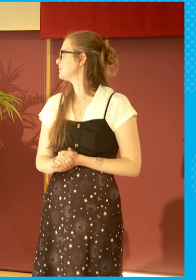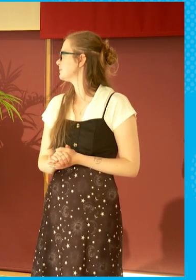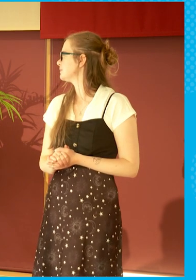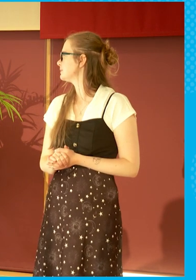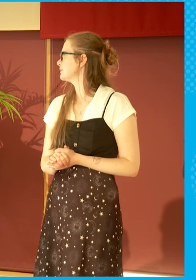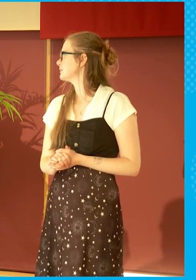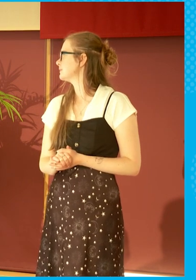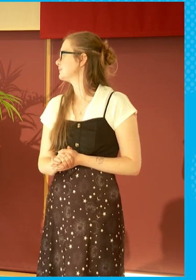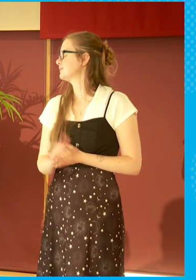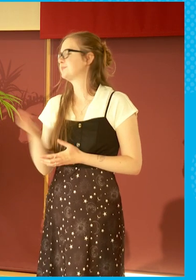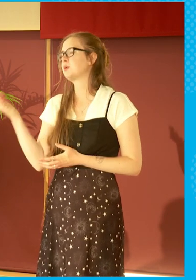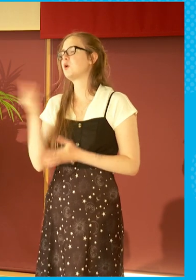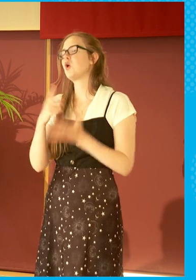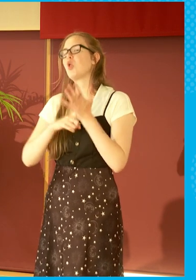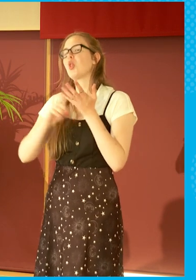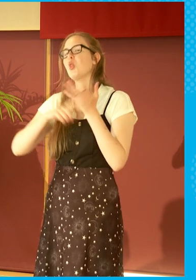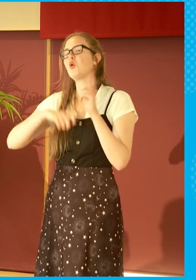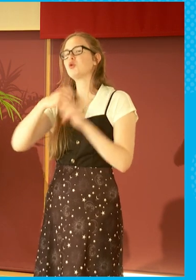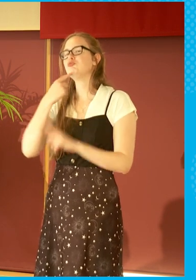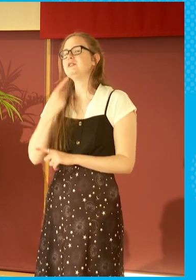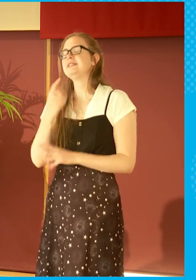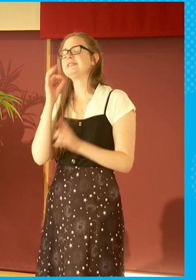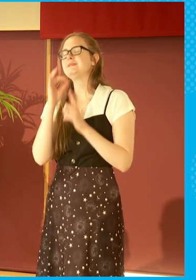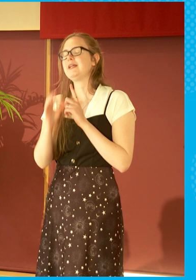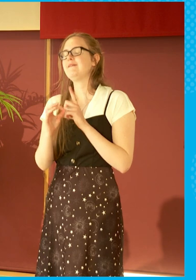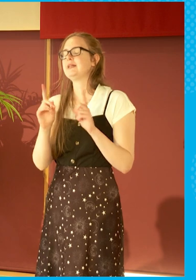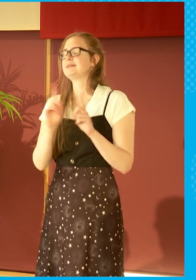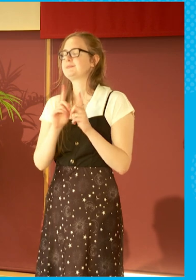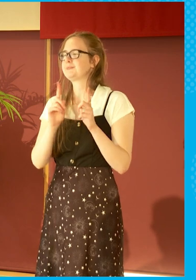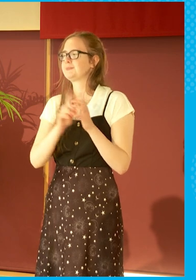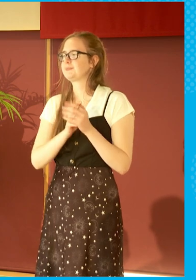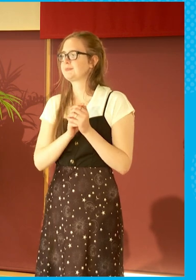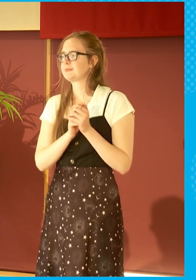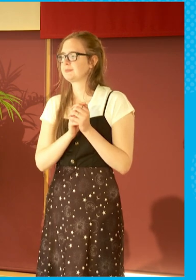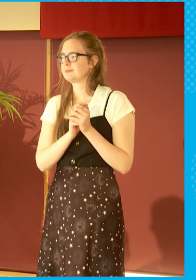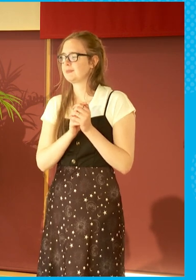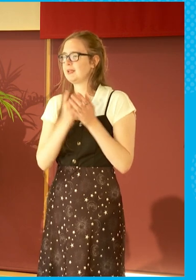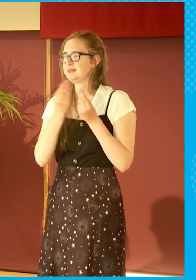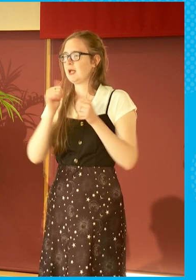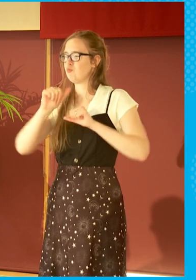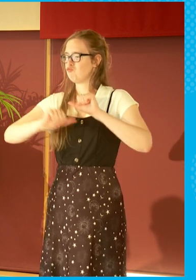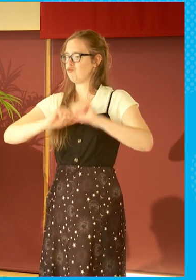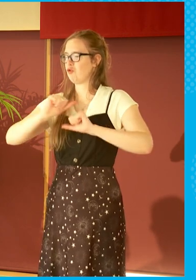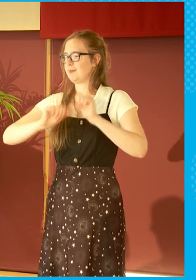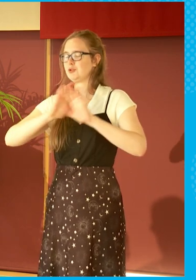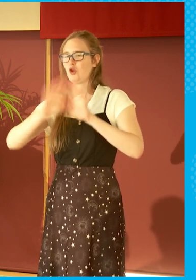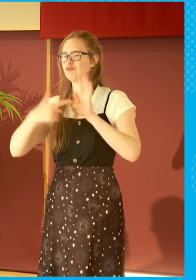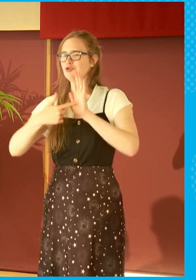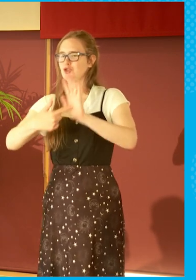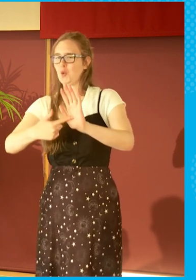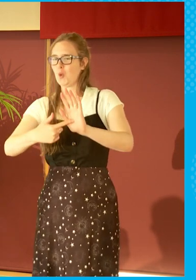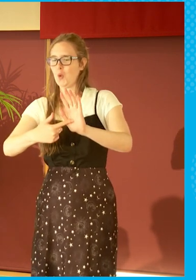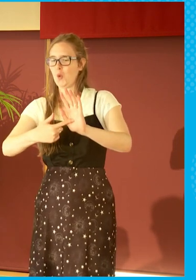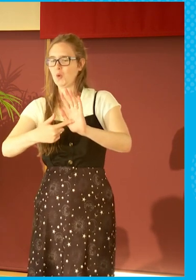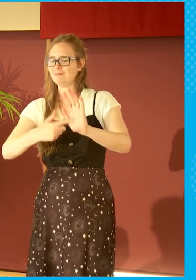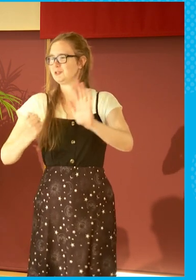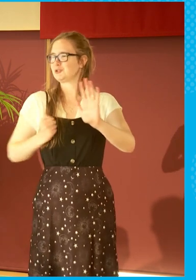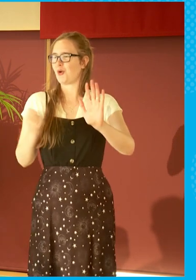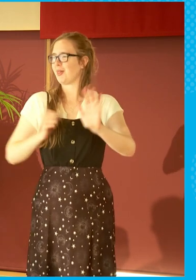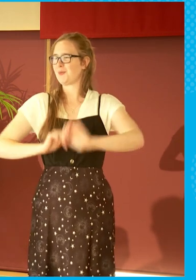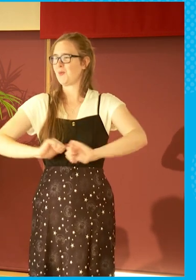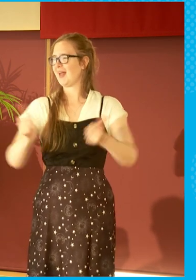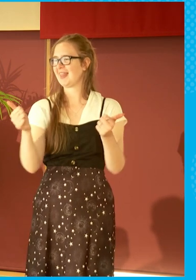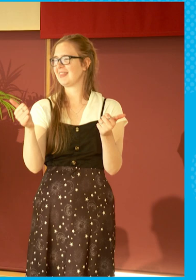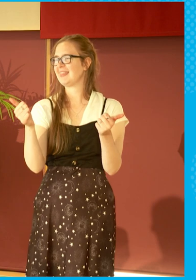you mentioned specifically some of the programmes not reflecting what you see as Scotland. And obviously